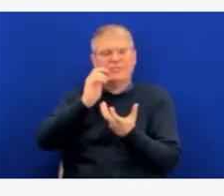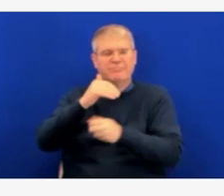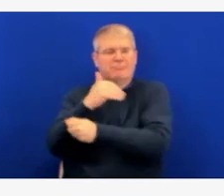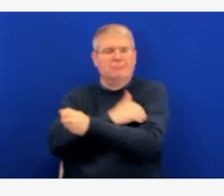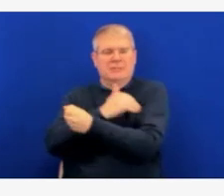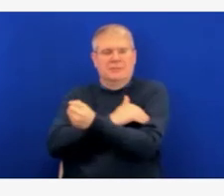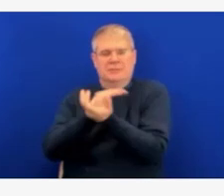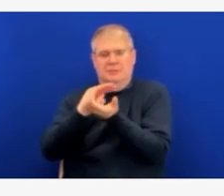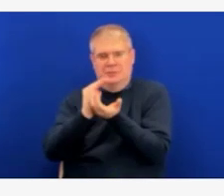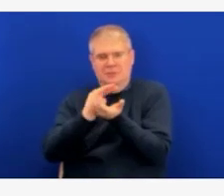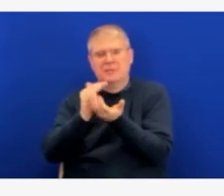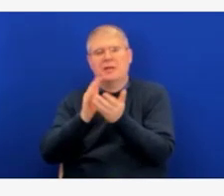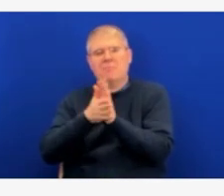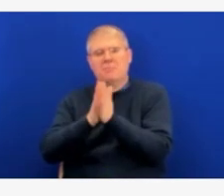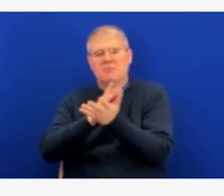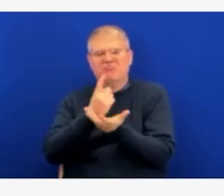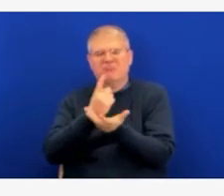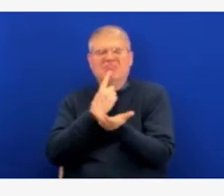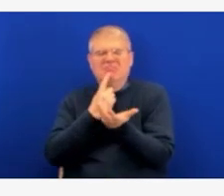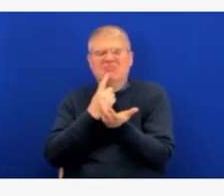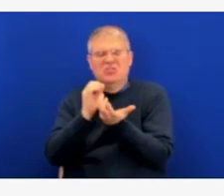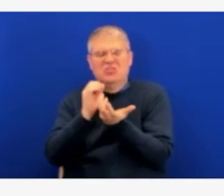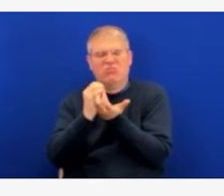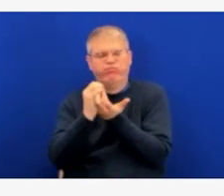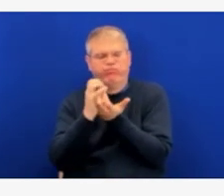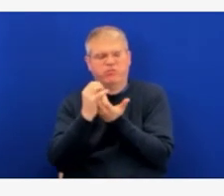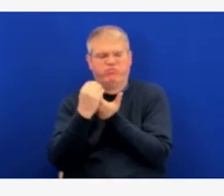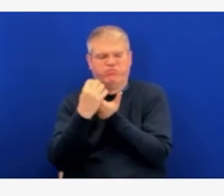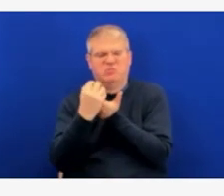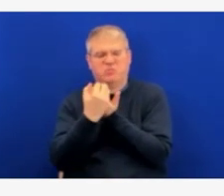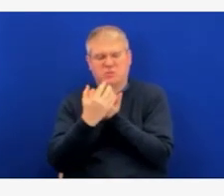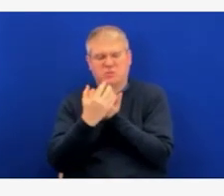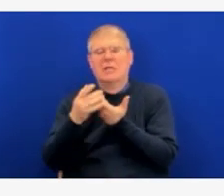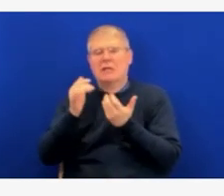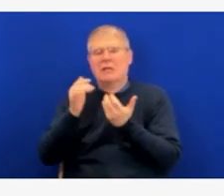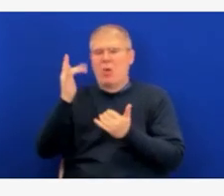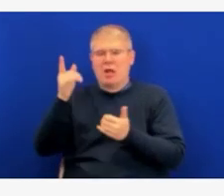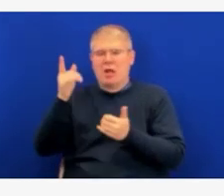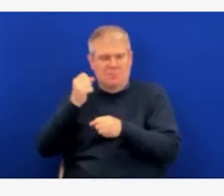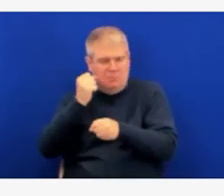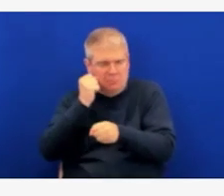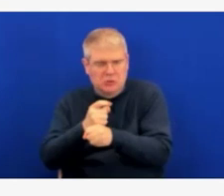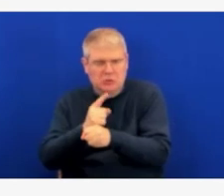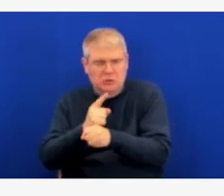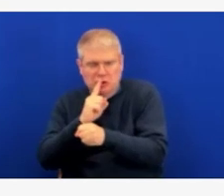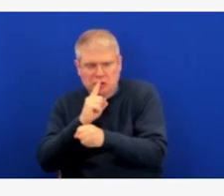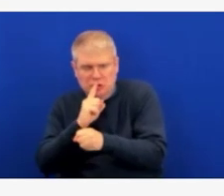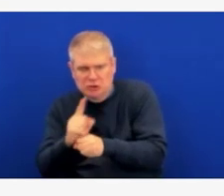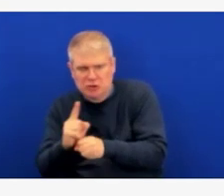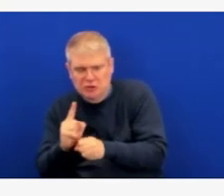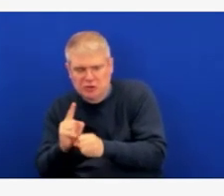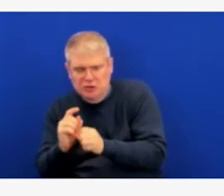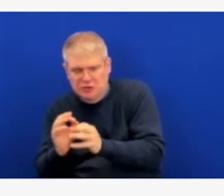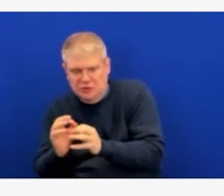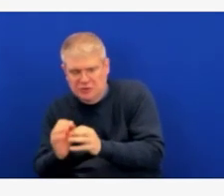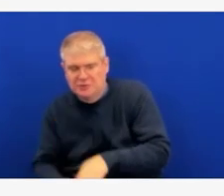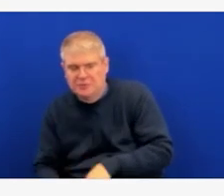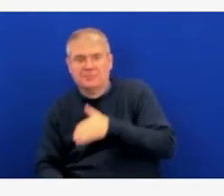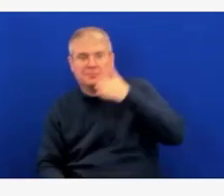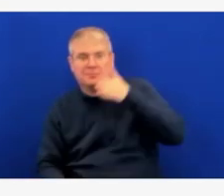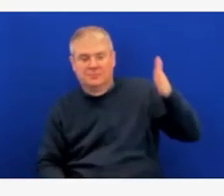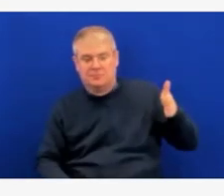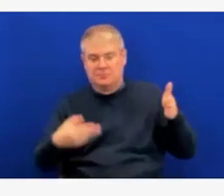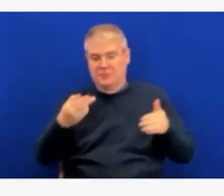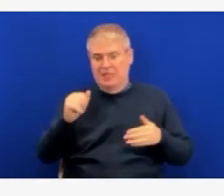Yeah, Dr. Elke, with your permission, I will follow up on that and make a few more comments. Yeah, absolutely. That's absolutely right, Dr.